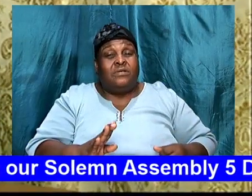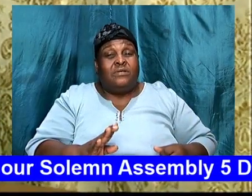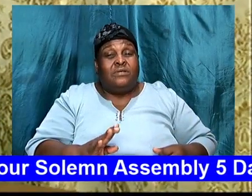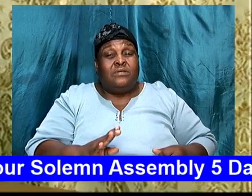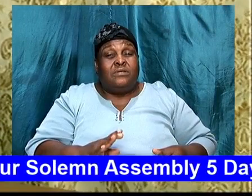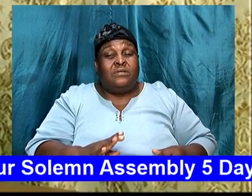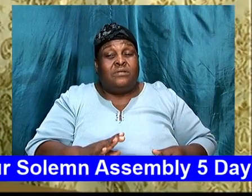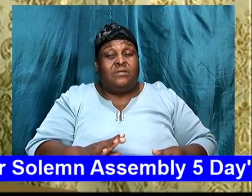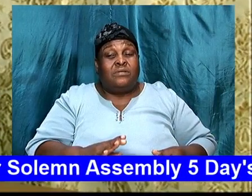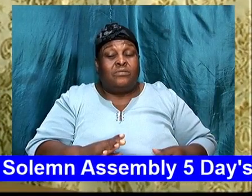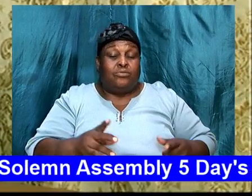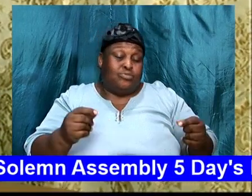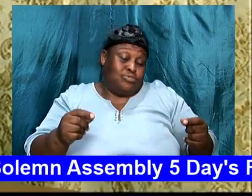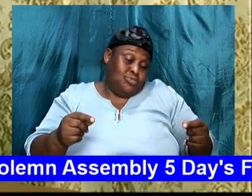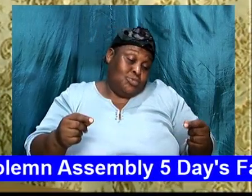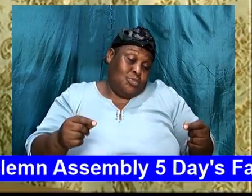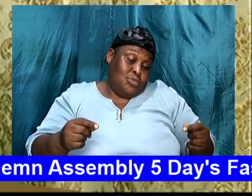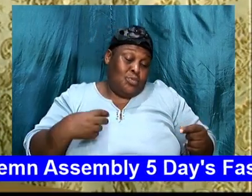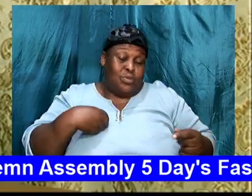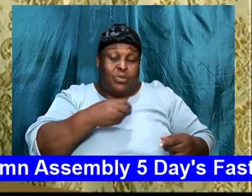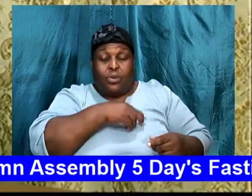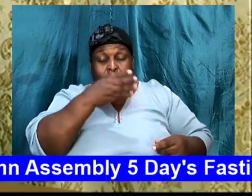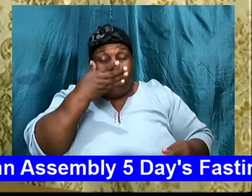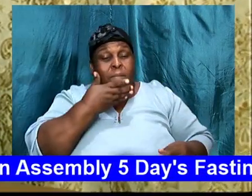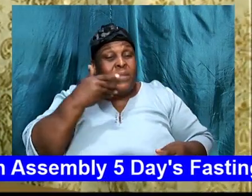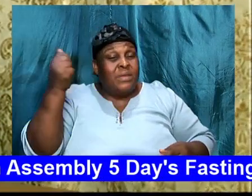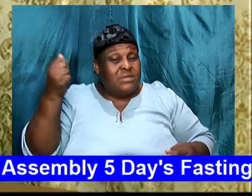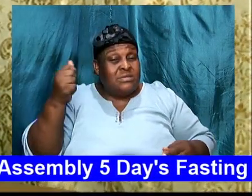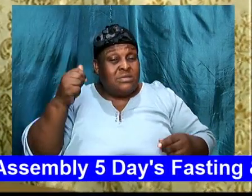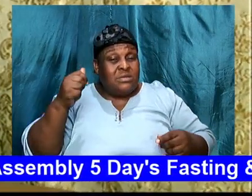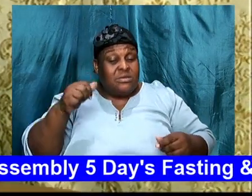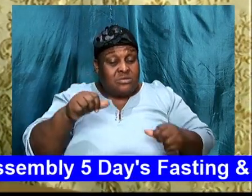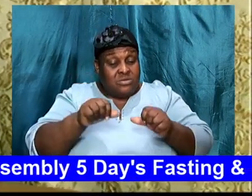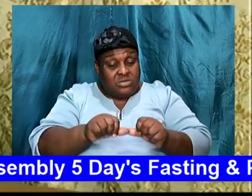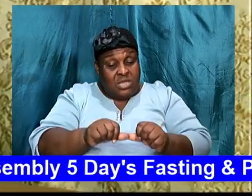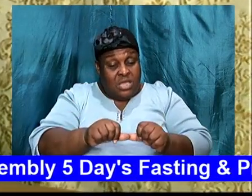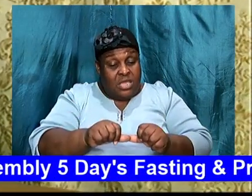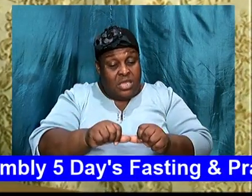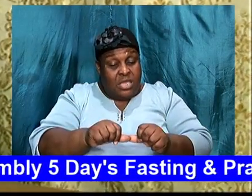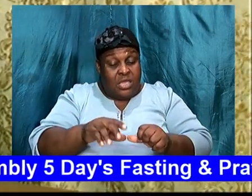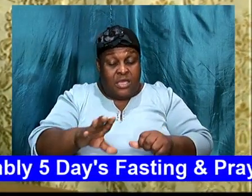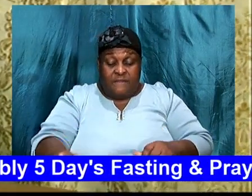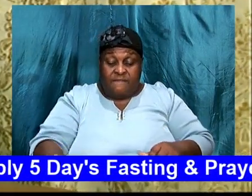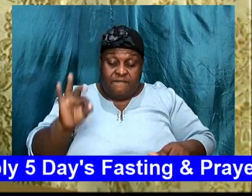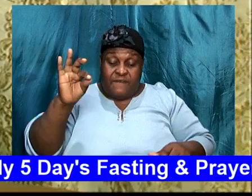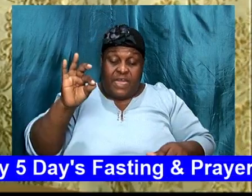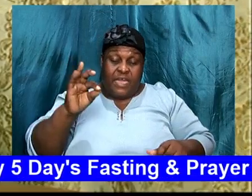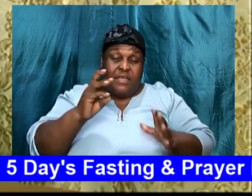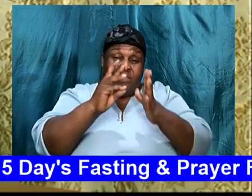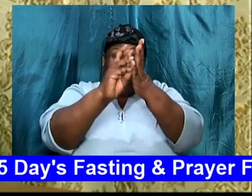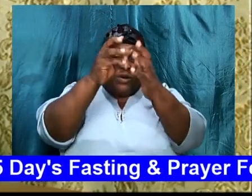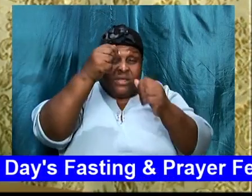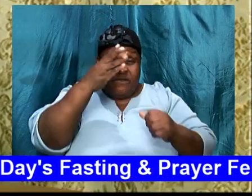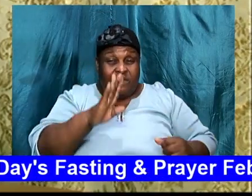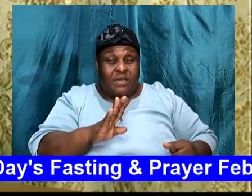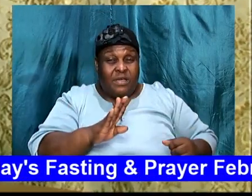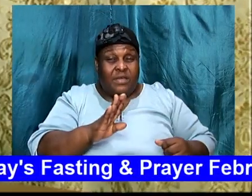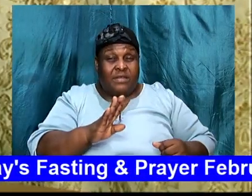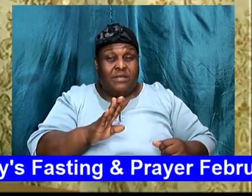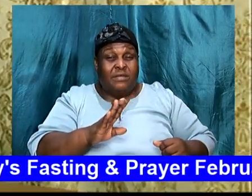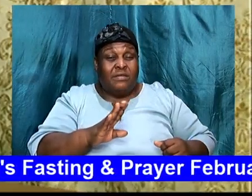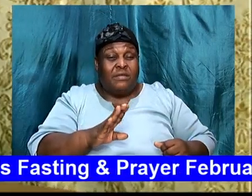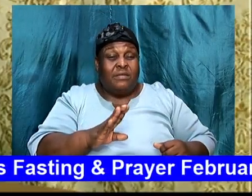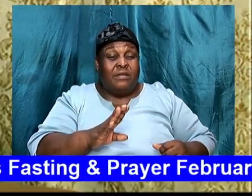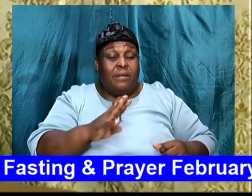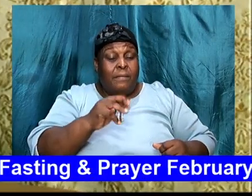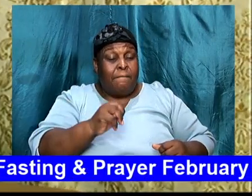do our endeavor best, to, abide in the will of God, find the will of God, abide in it. Matthew,